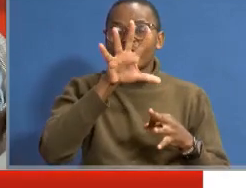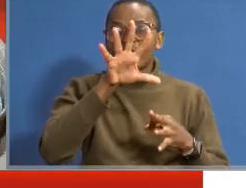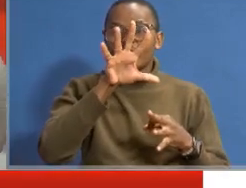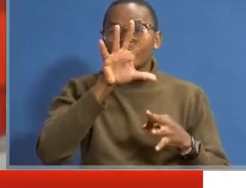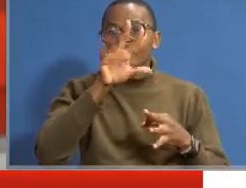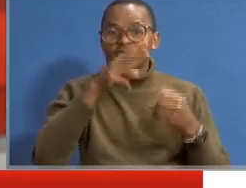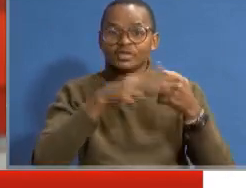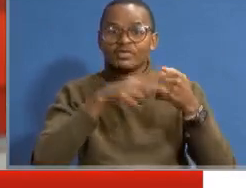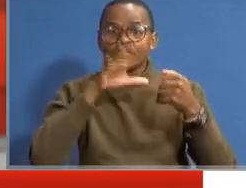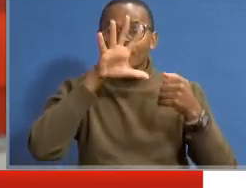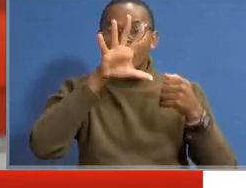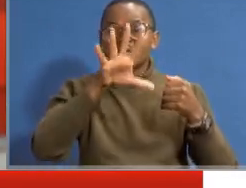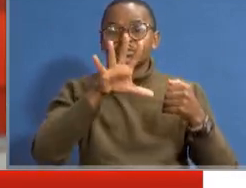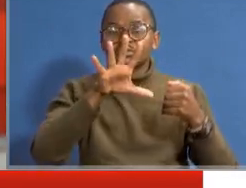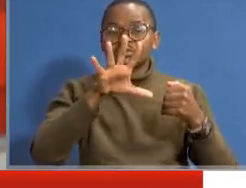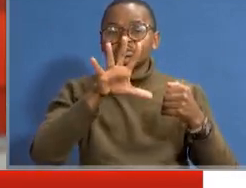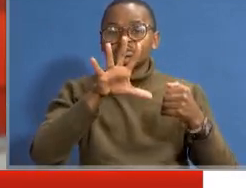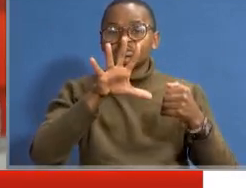575